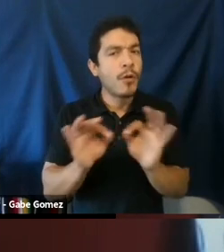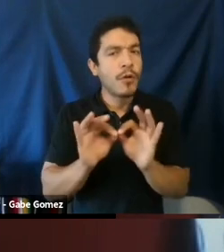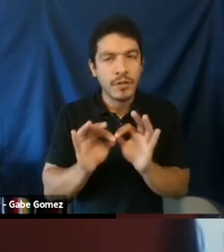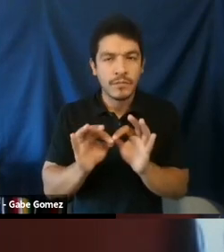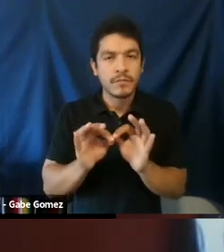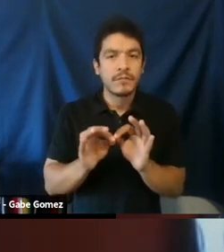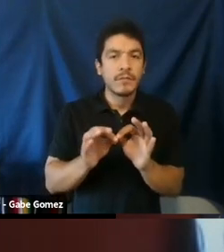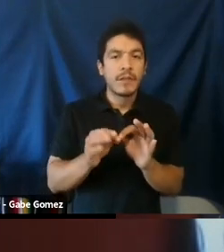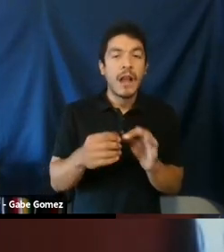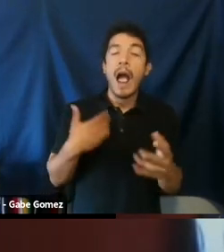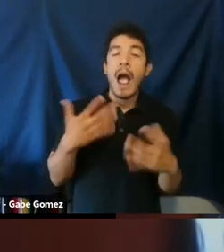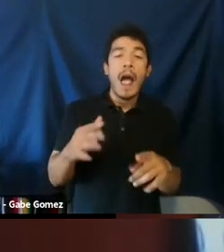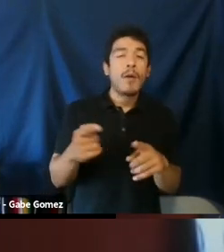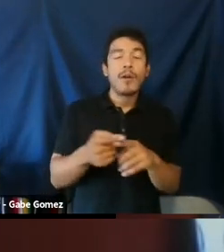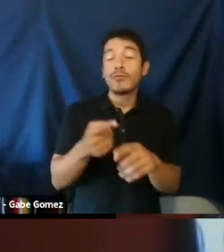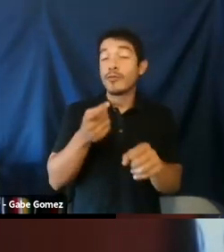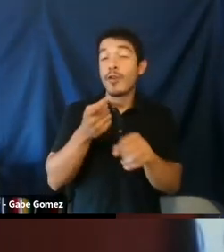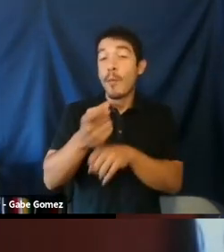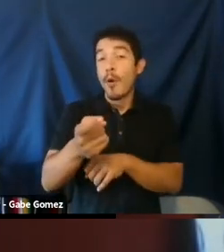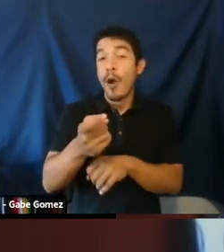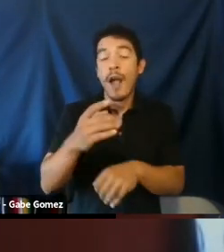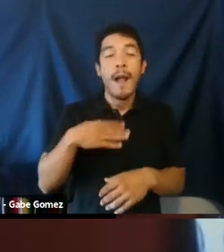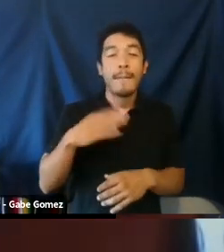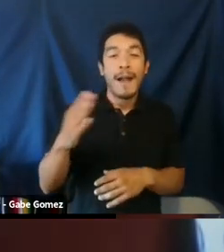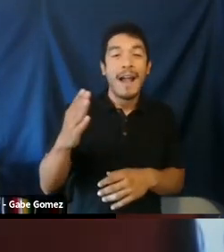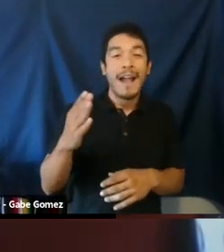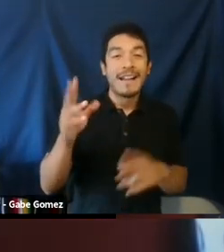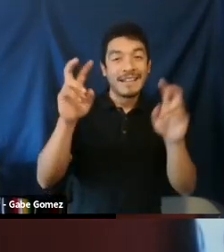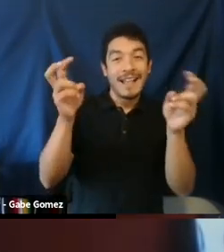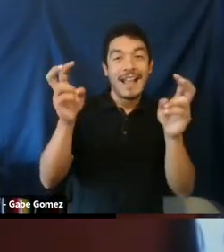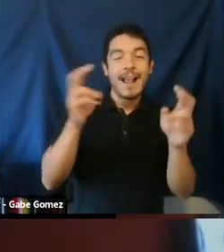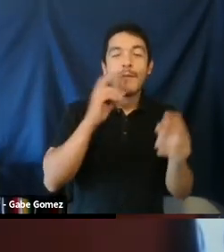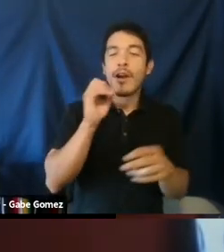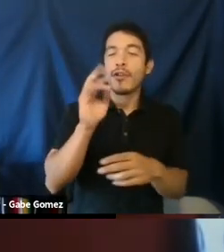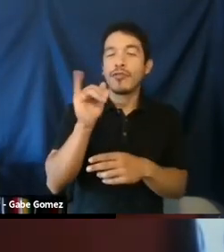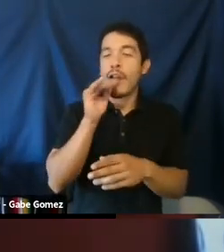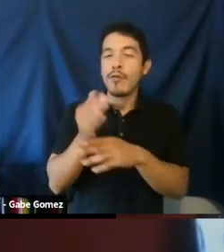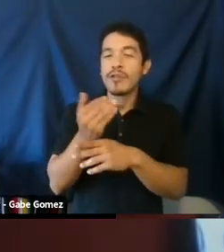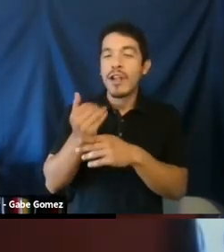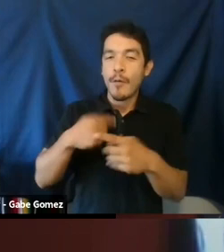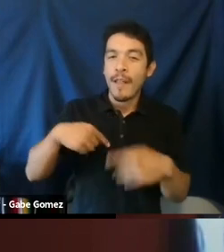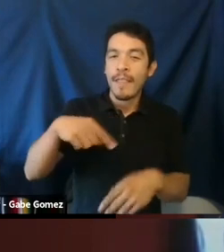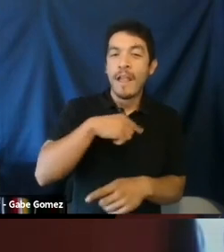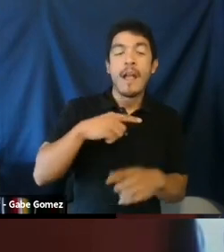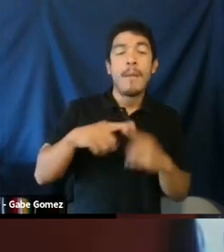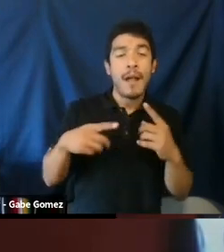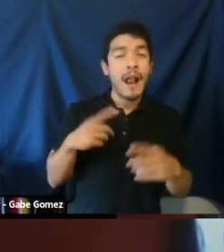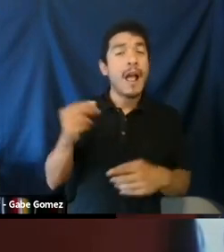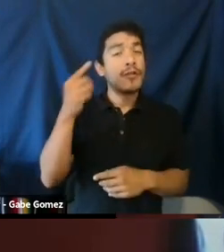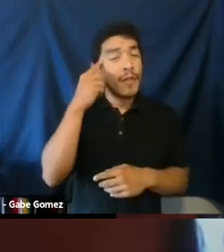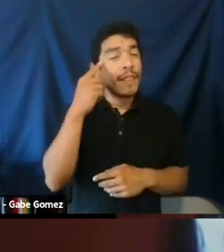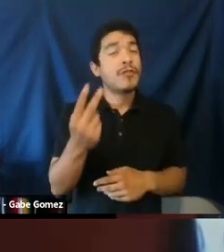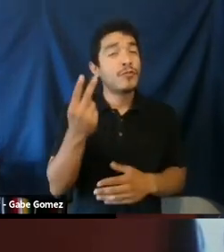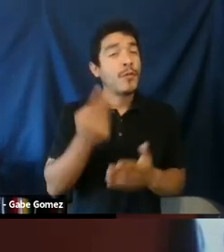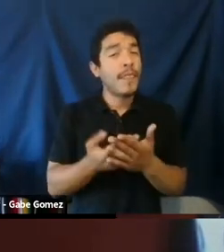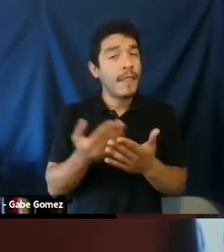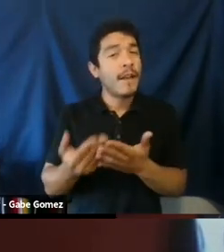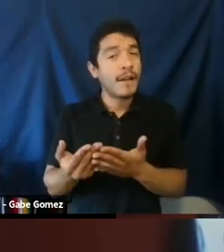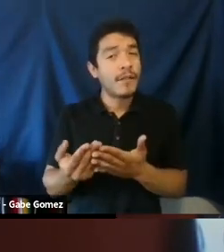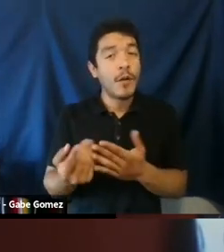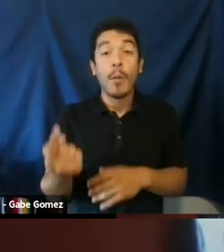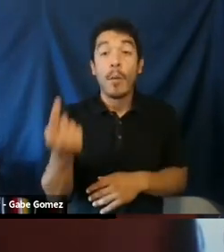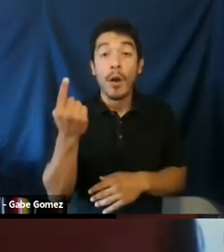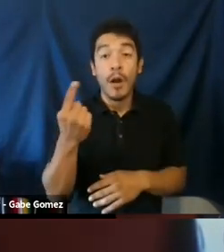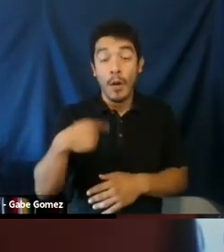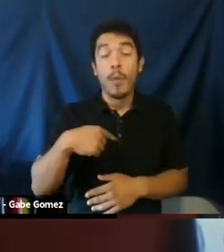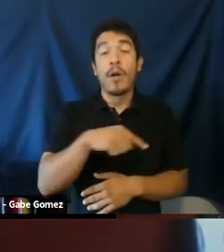question becomes even more urgent. And again, as I said, we don't want to give away, I don't want to give away the headlines because Soraya will, will share those with